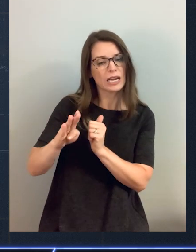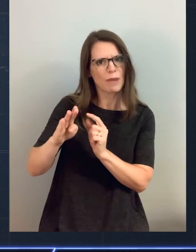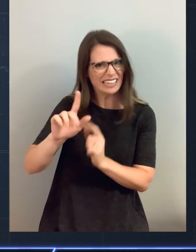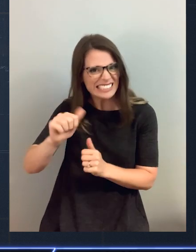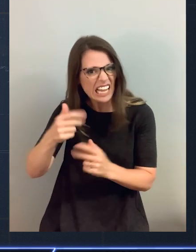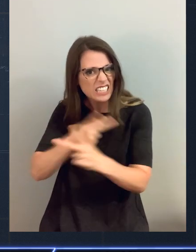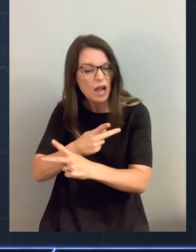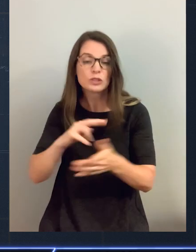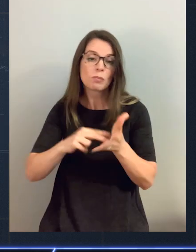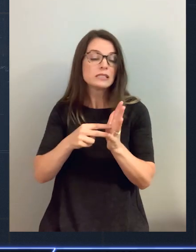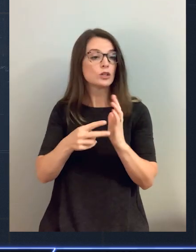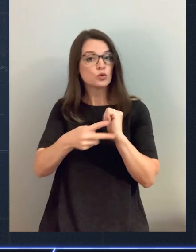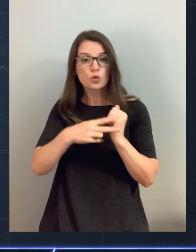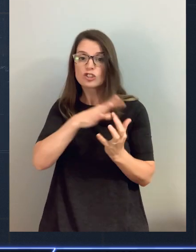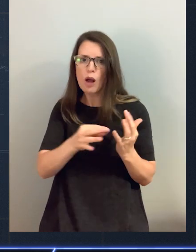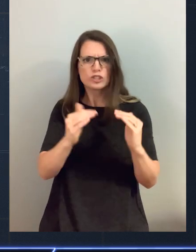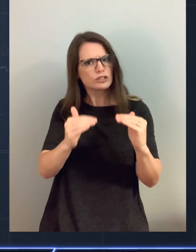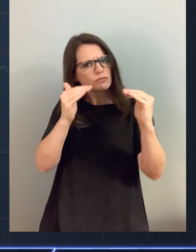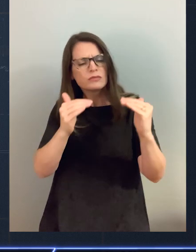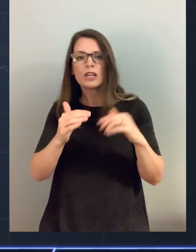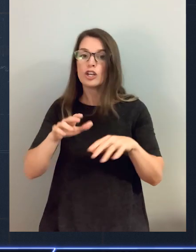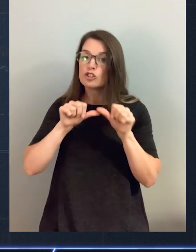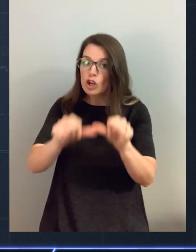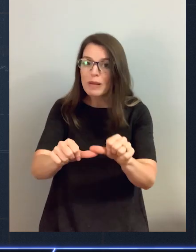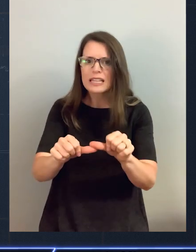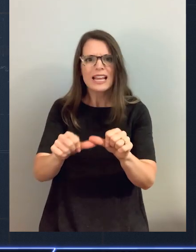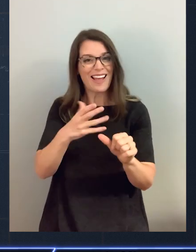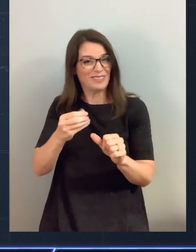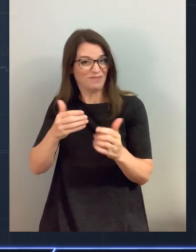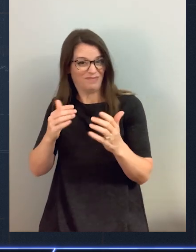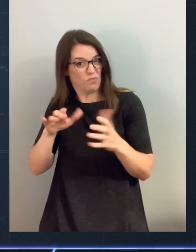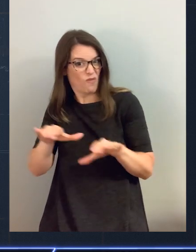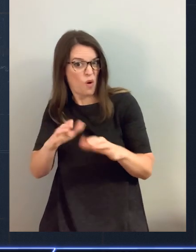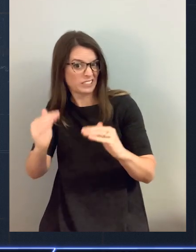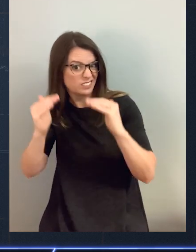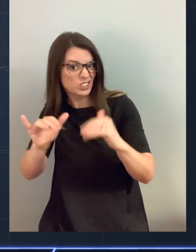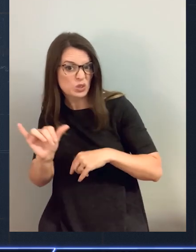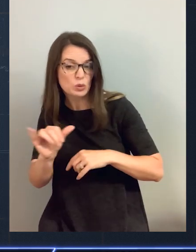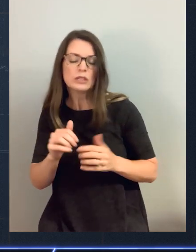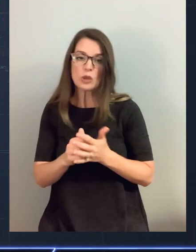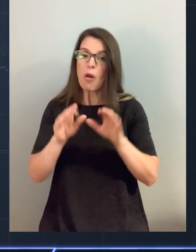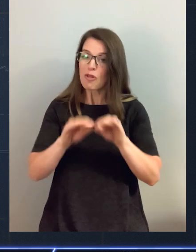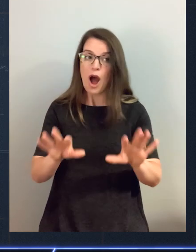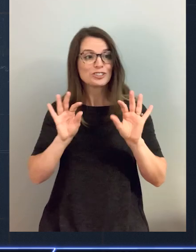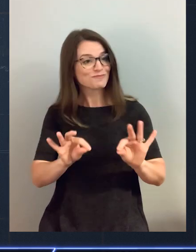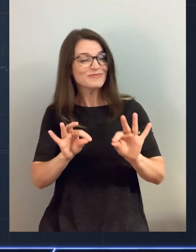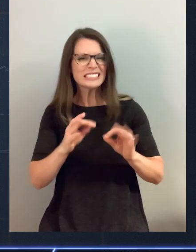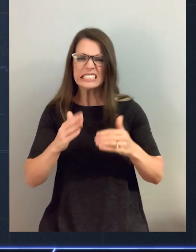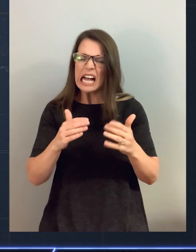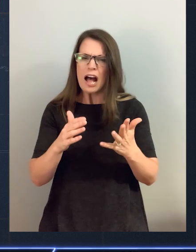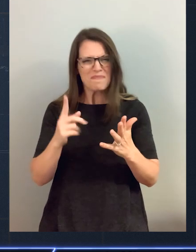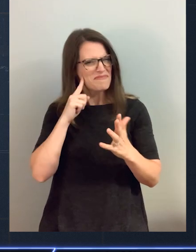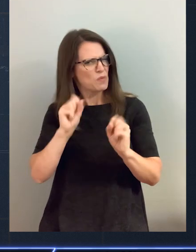more storage options. You get more durability and higher performance. We launched that. Then we're like, well, we can actually do even better.